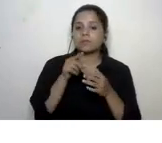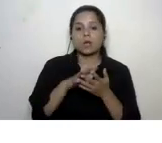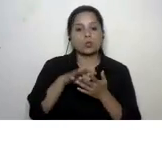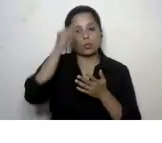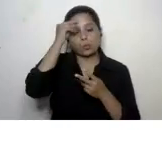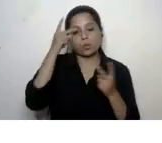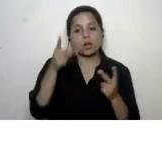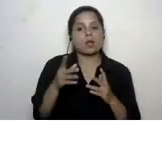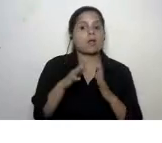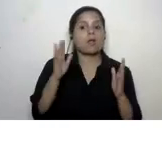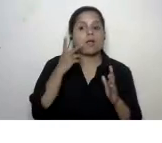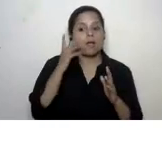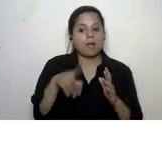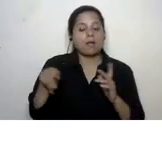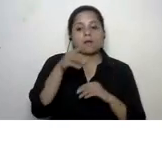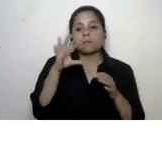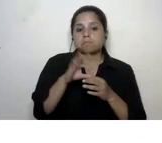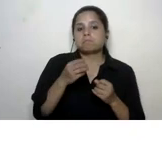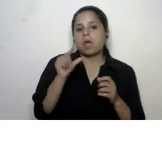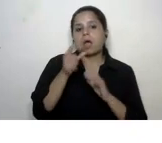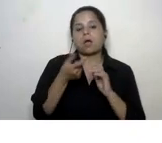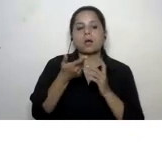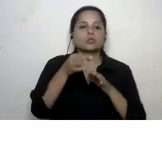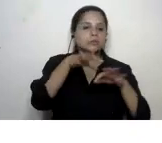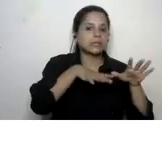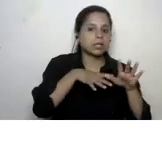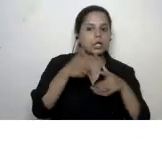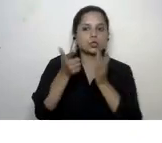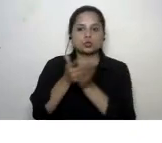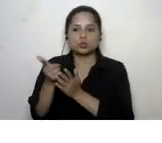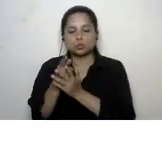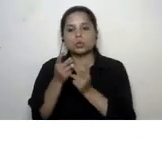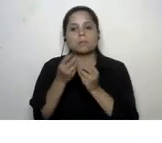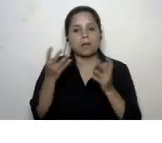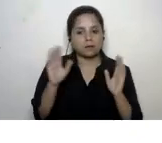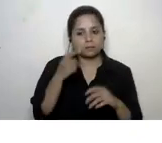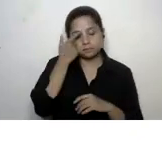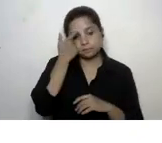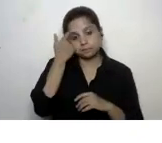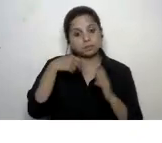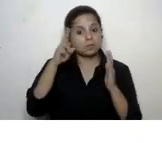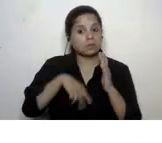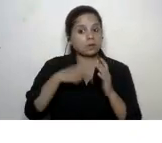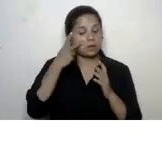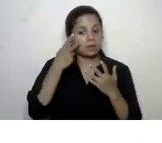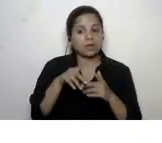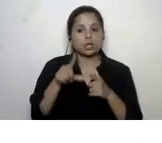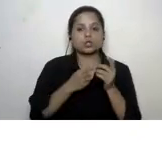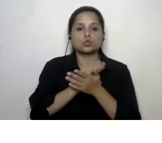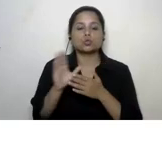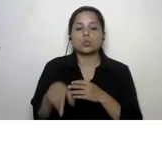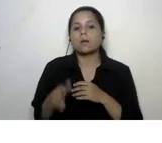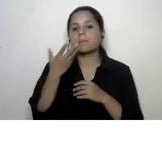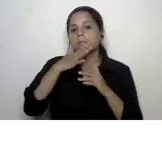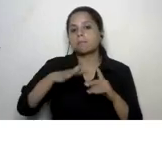quite a lot in many urban and rural areas uh but recently i read that in juhu beach in mumbai on one